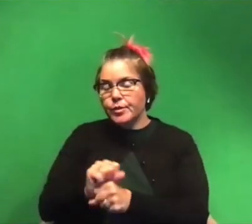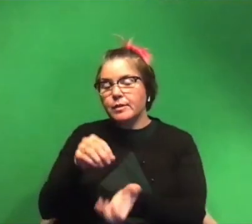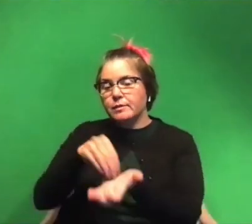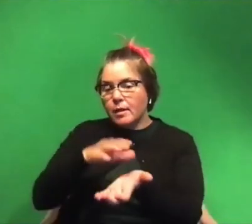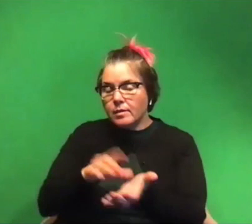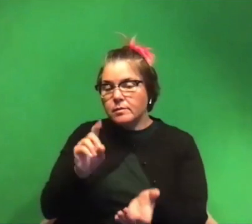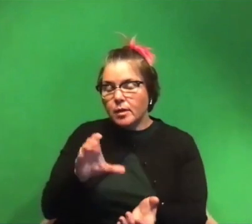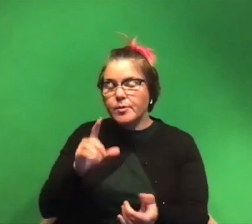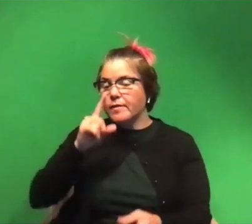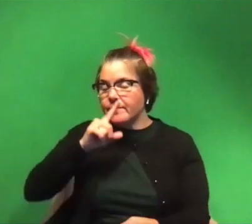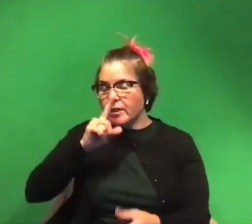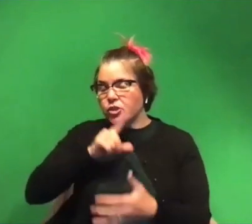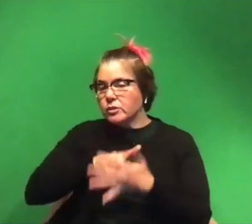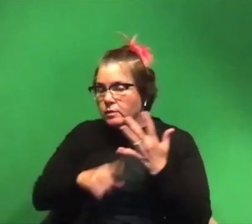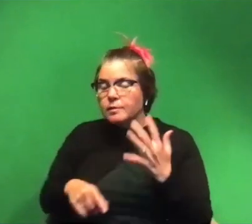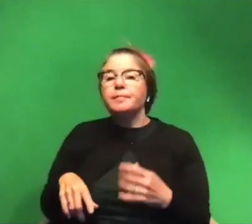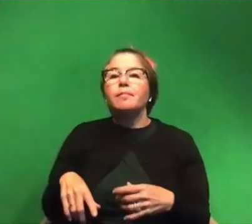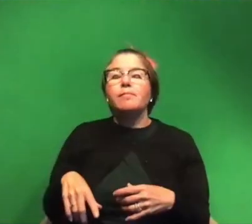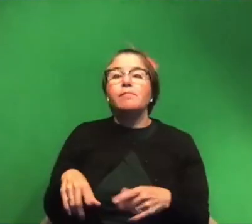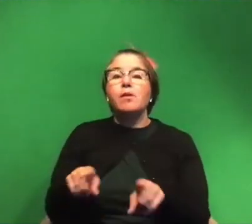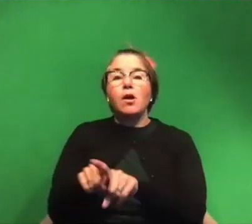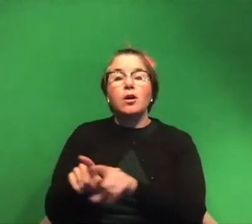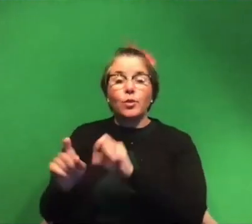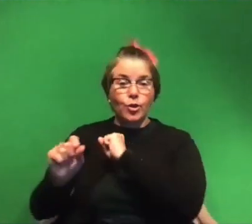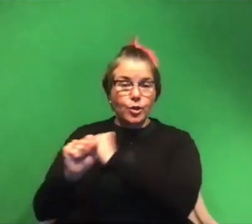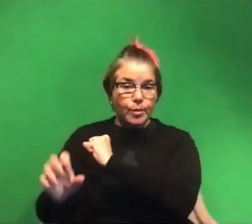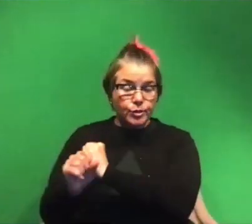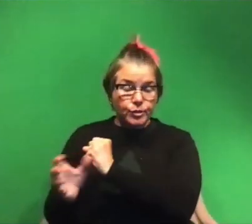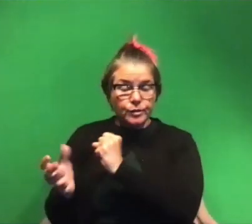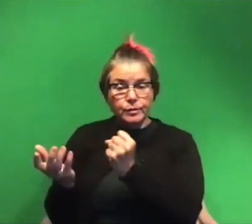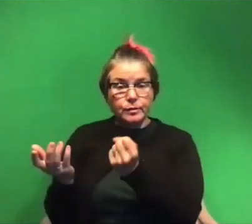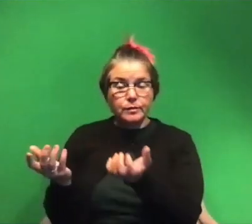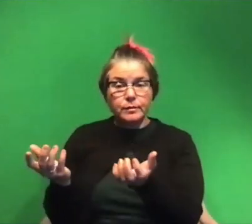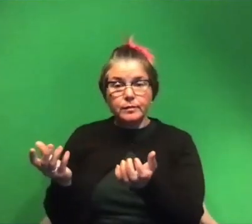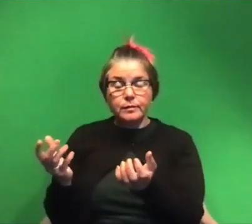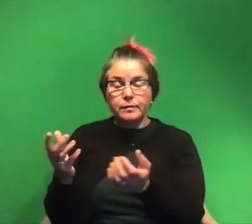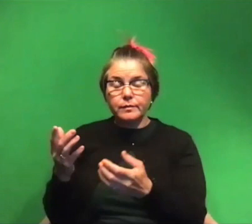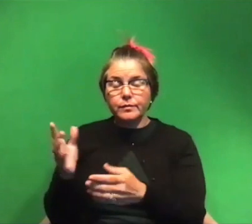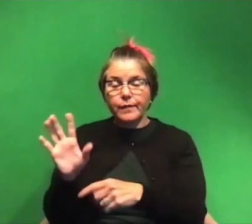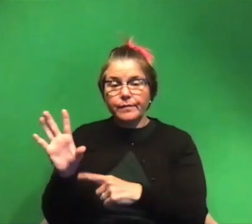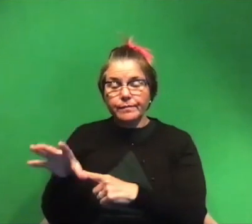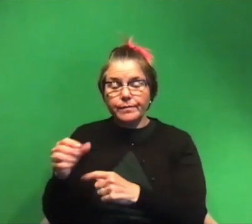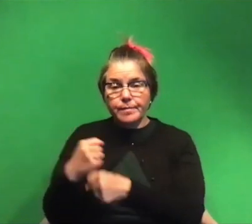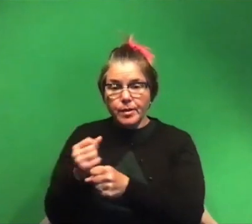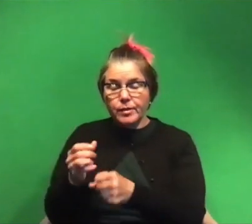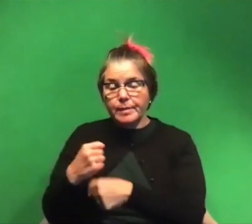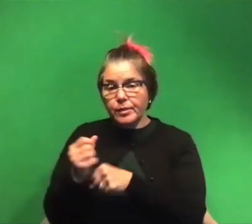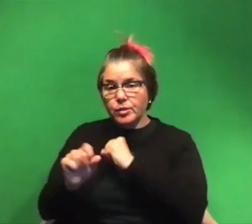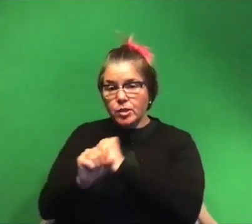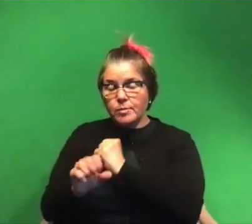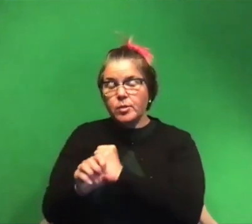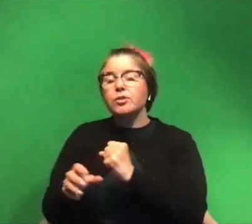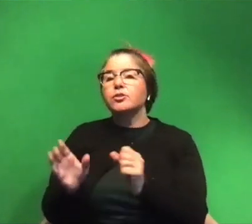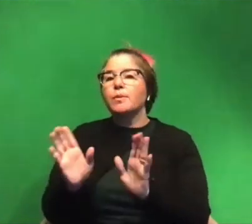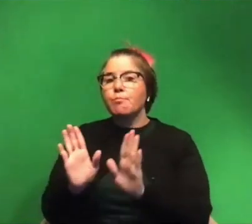fiction so on and so forth but also commercial um for filmmakers that are making commercials and pushing products